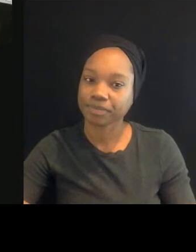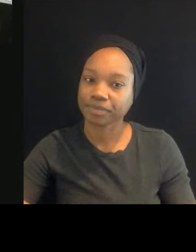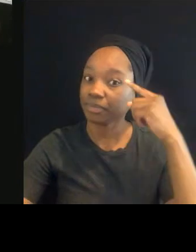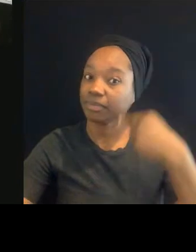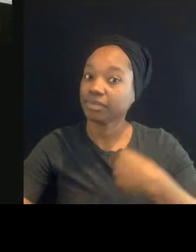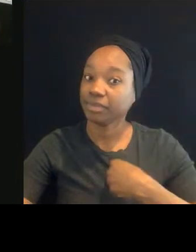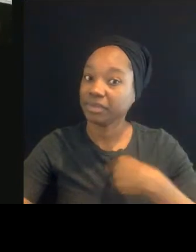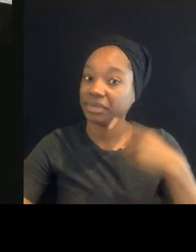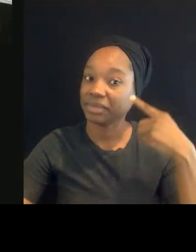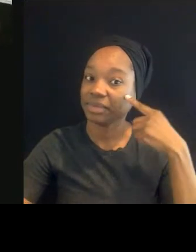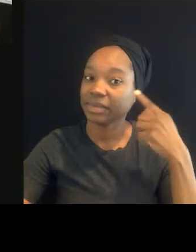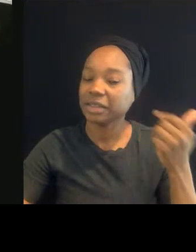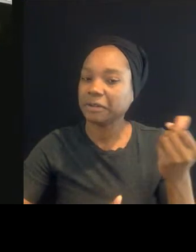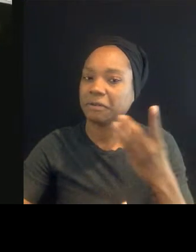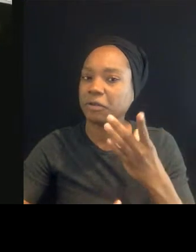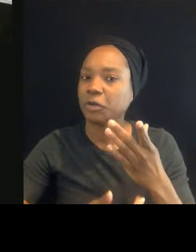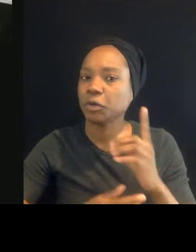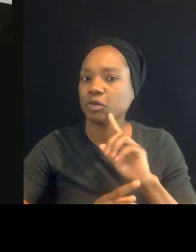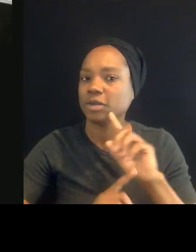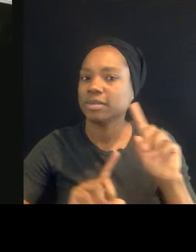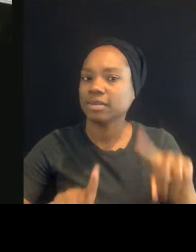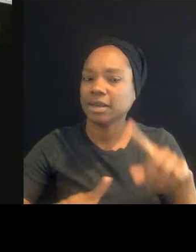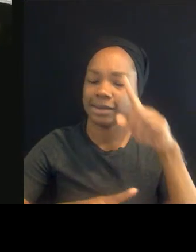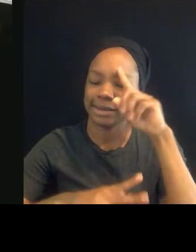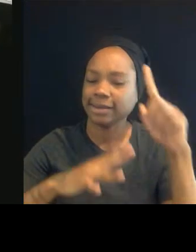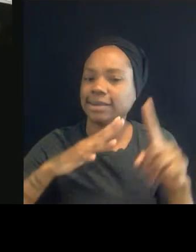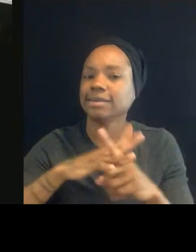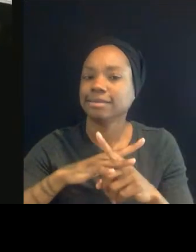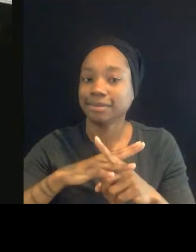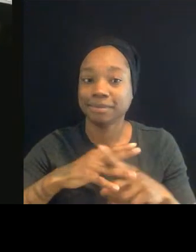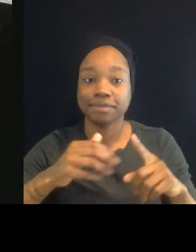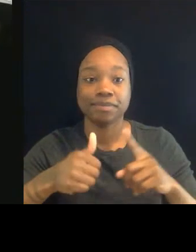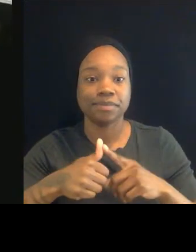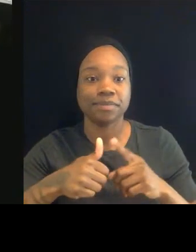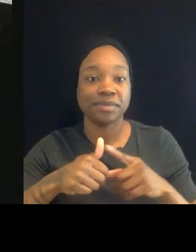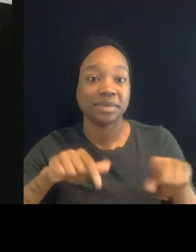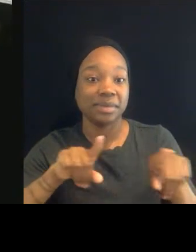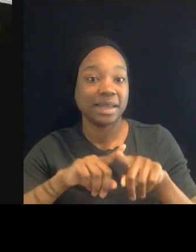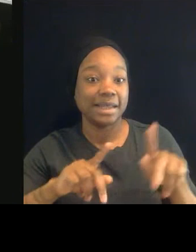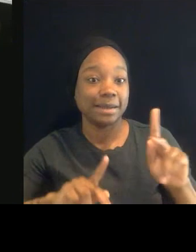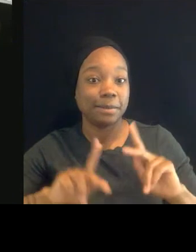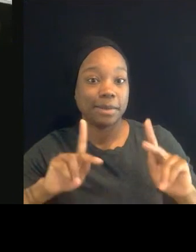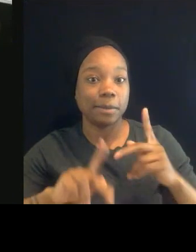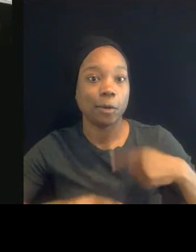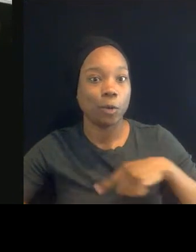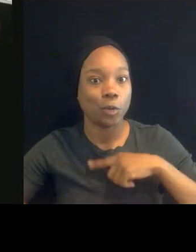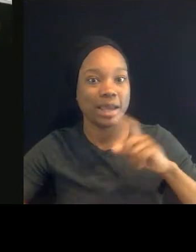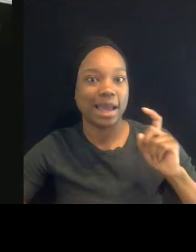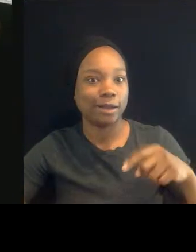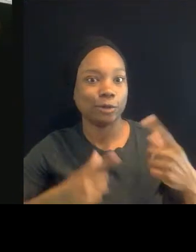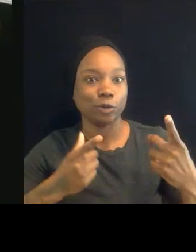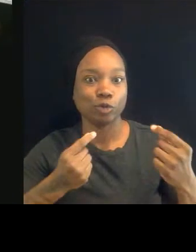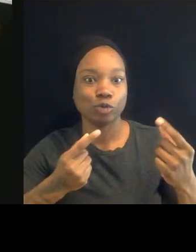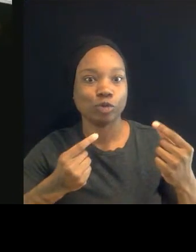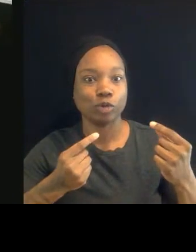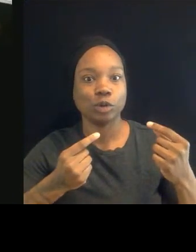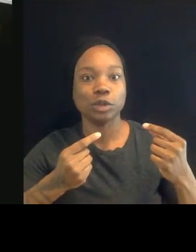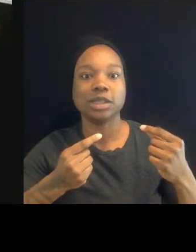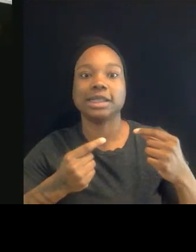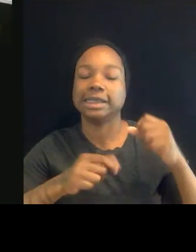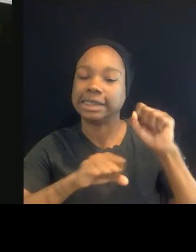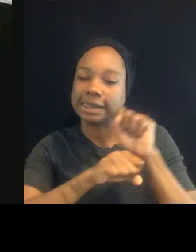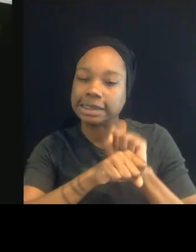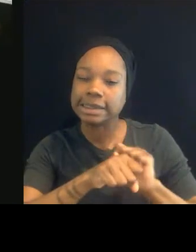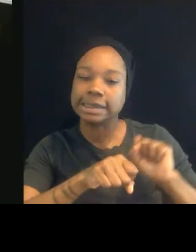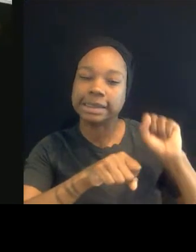The first is that I feel like, as a people, we had to walk a marathon to get an inch's worth of justice with respect